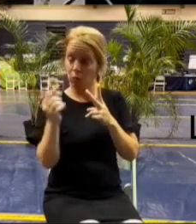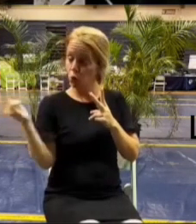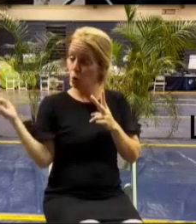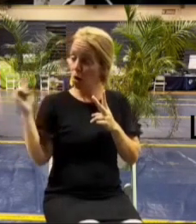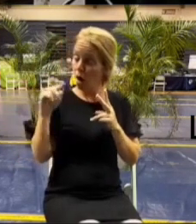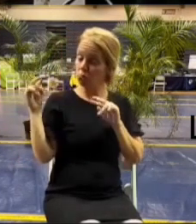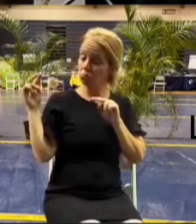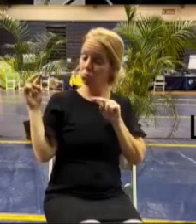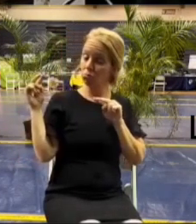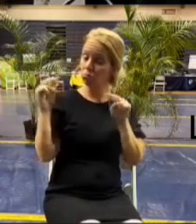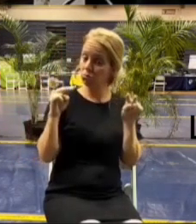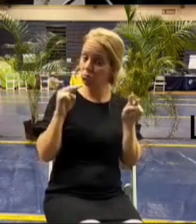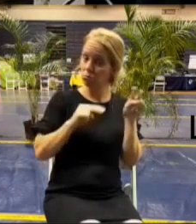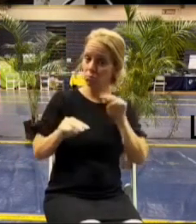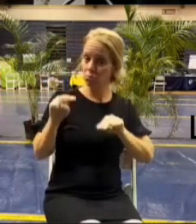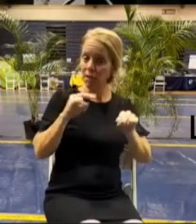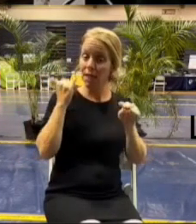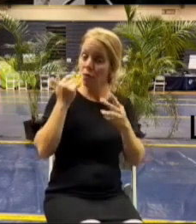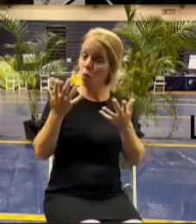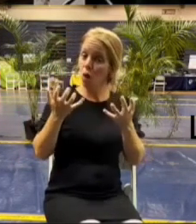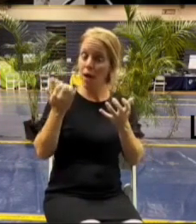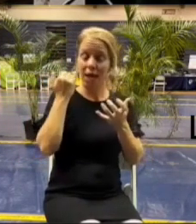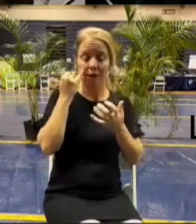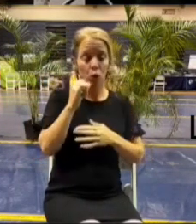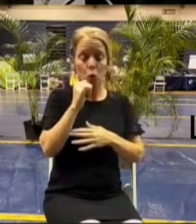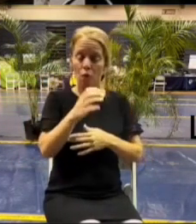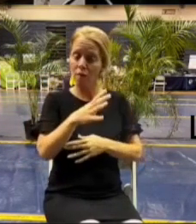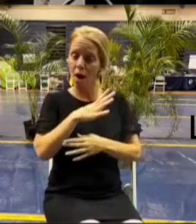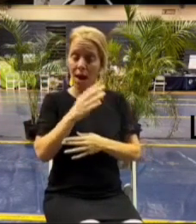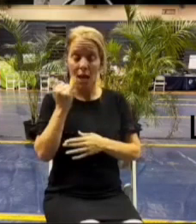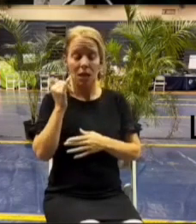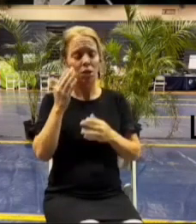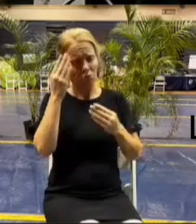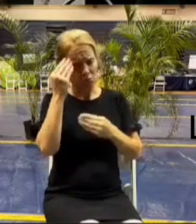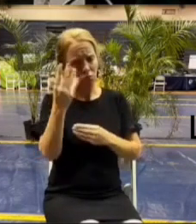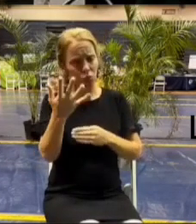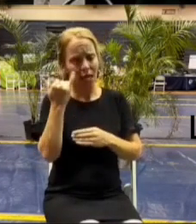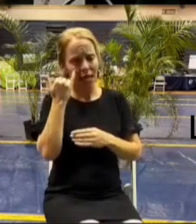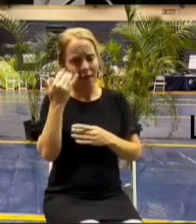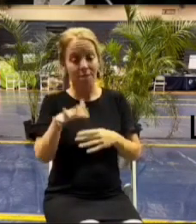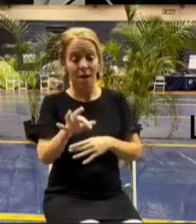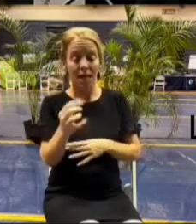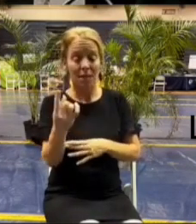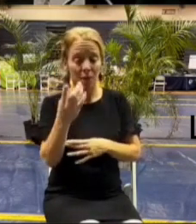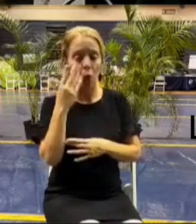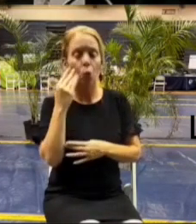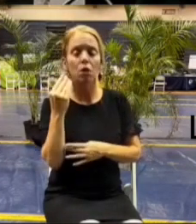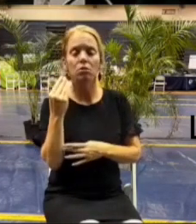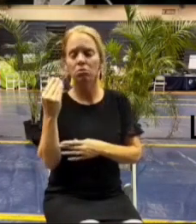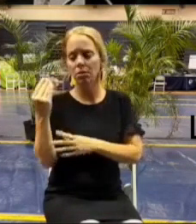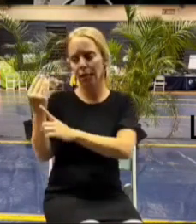if if you desire and if you don't rest assured if we find something we will secure it for you right we've done it before